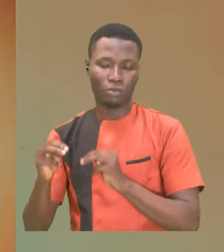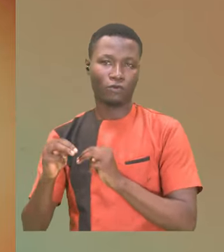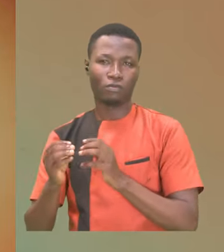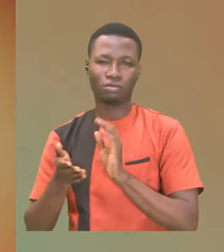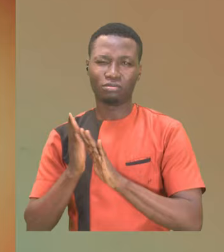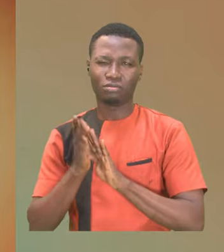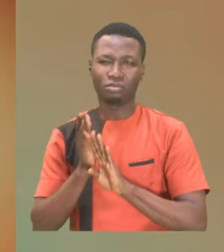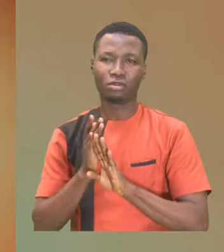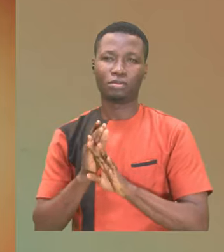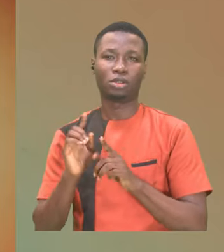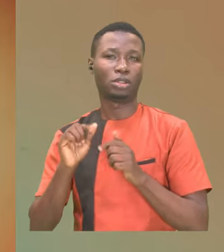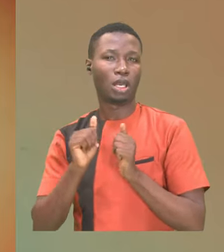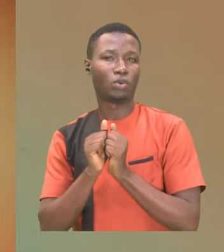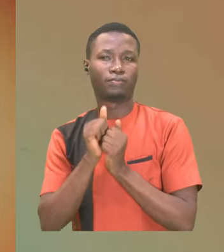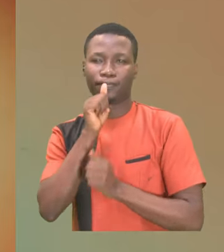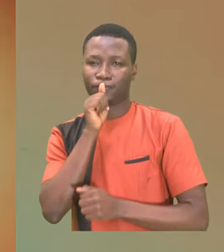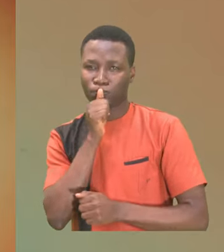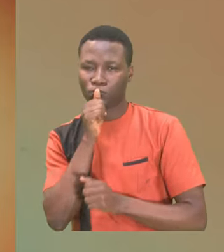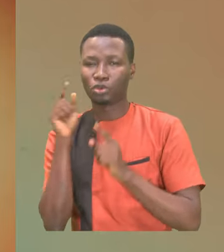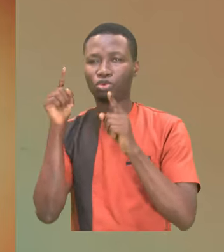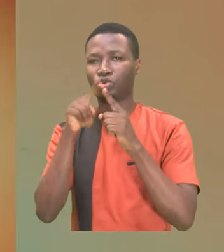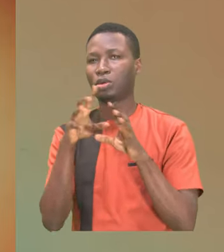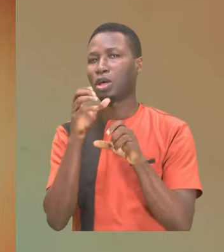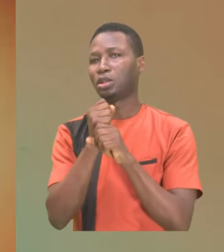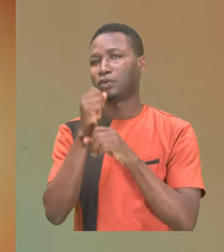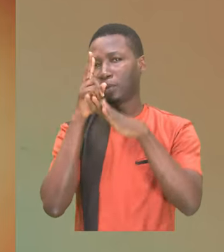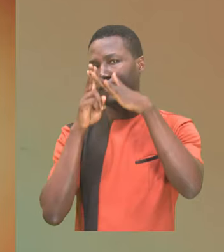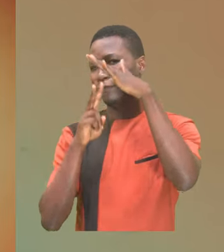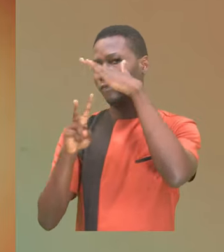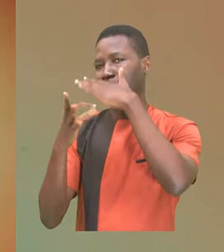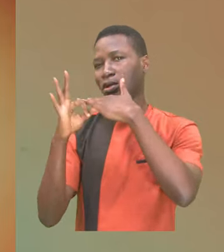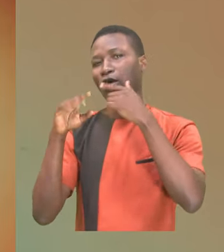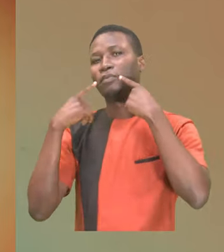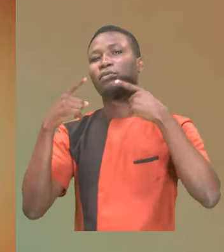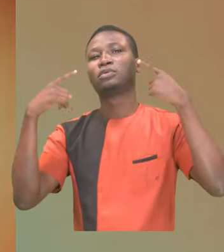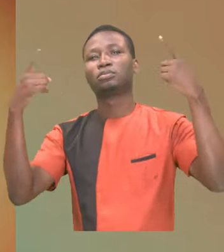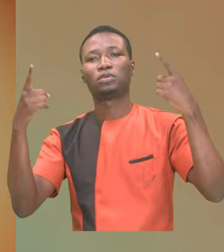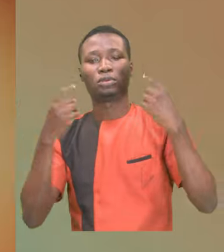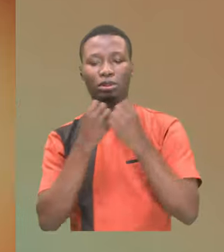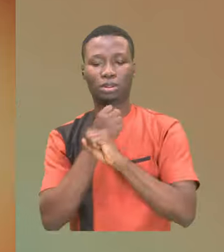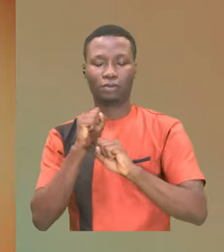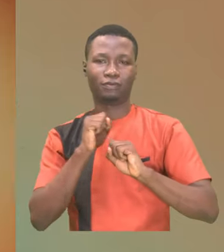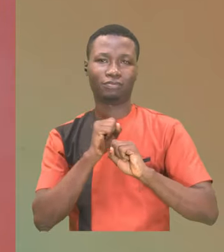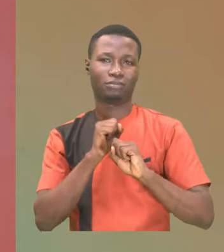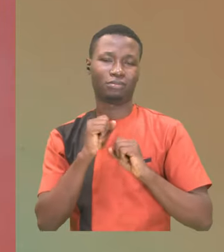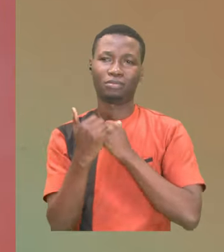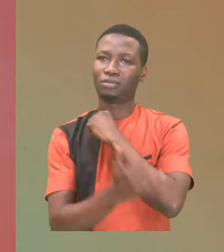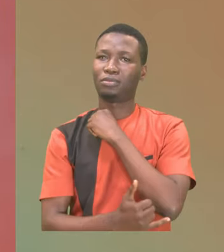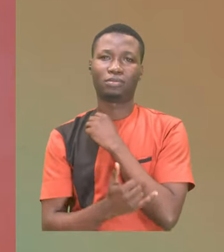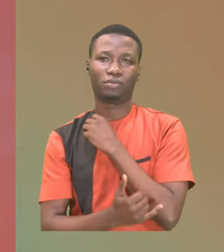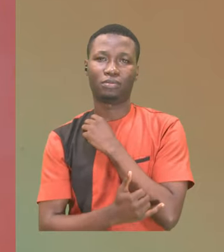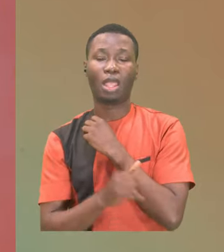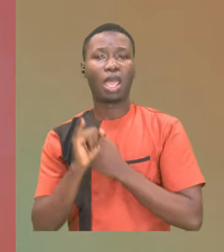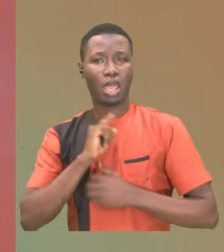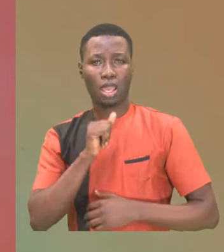intentionality, and perseverance towards the vision of a prosperous, stable, and secure nation. I am